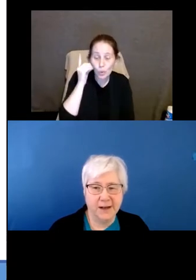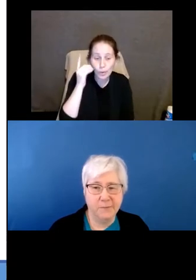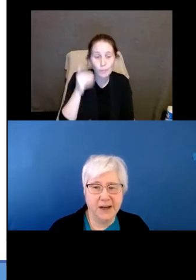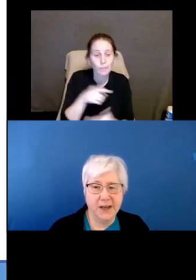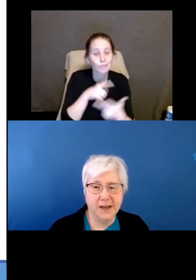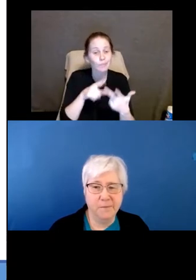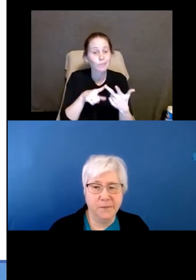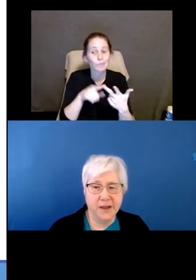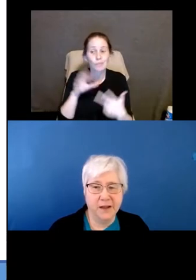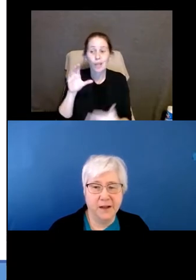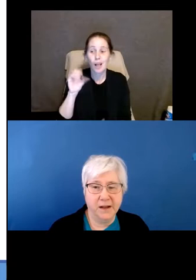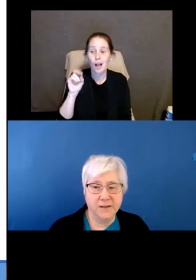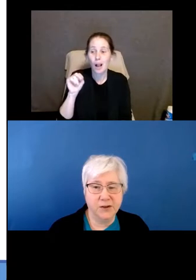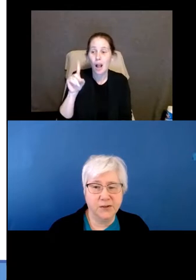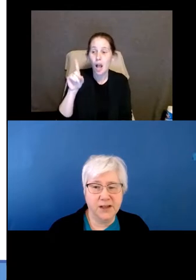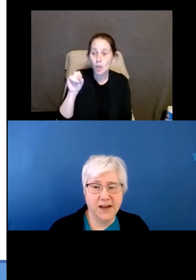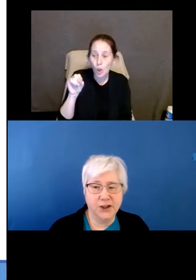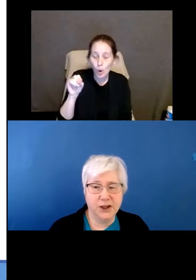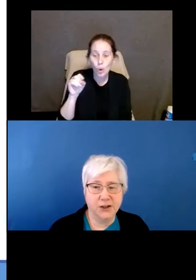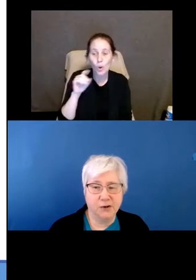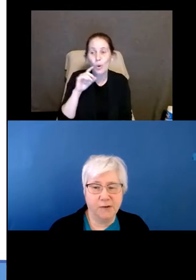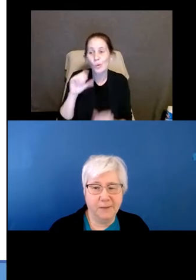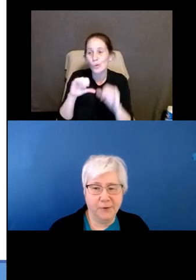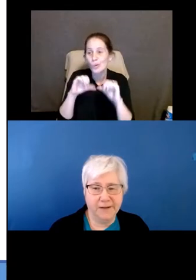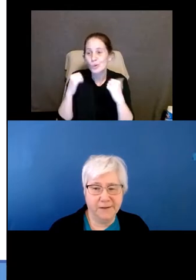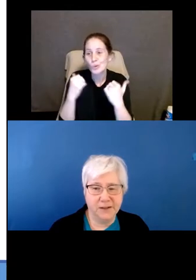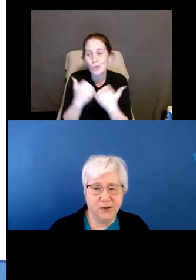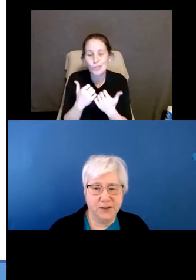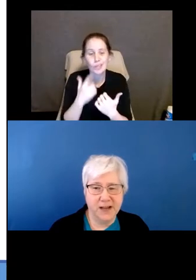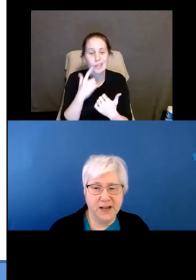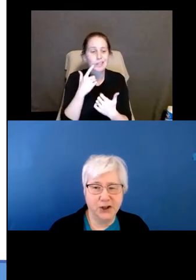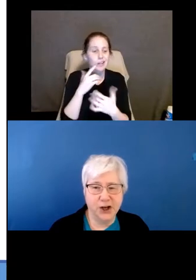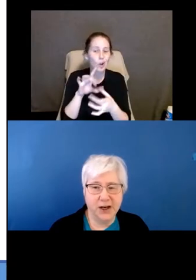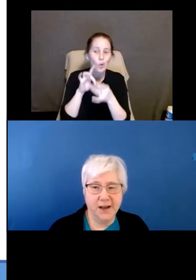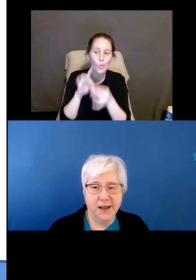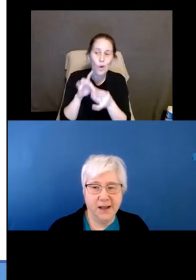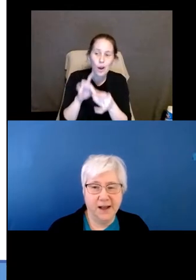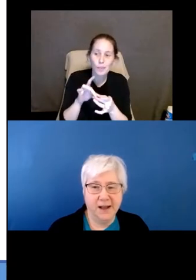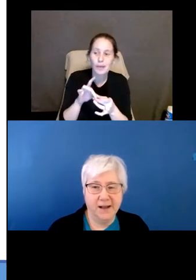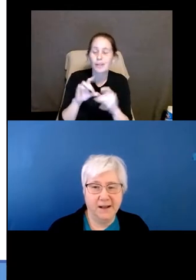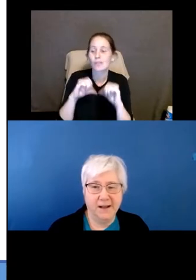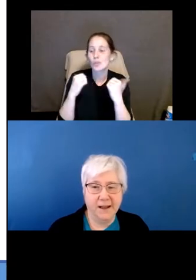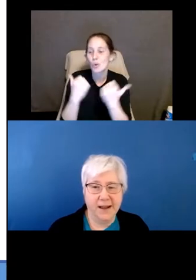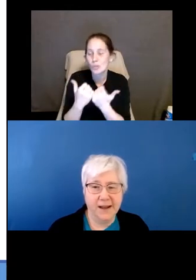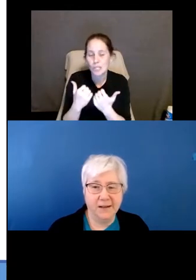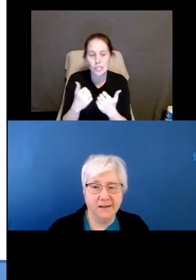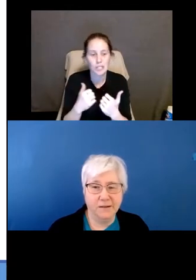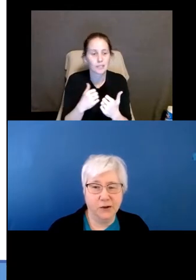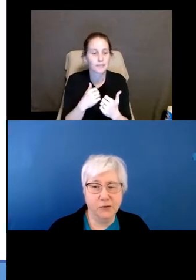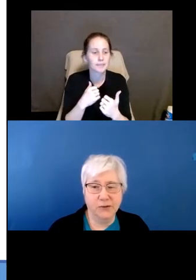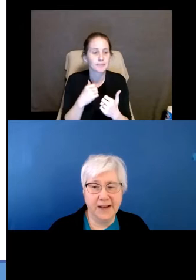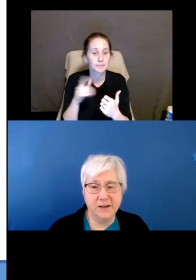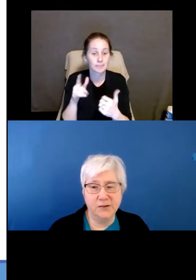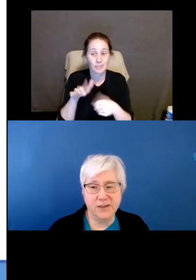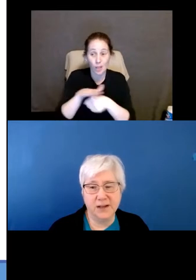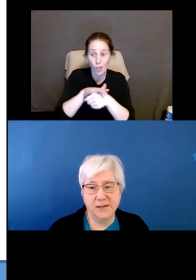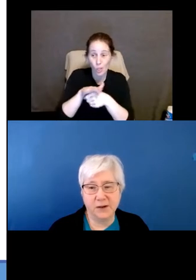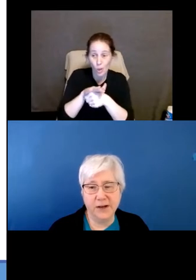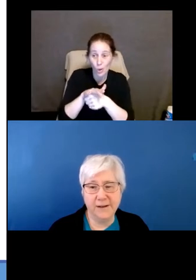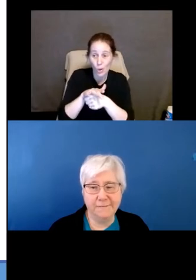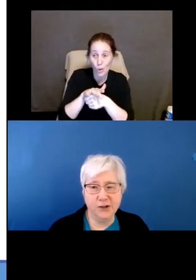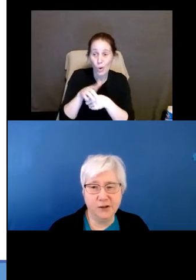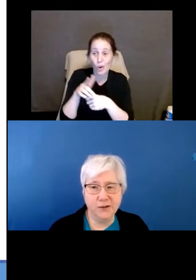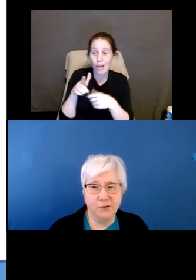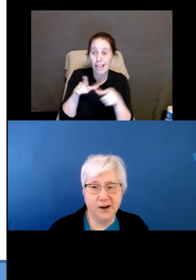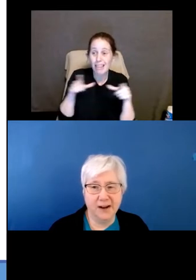condominium association, cooperative association, and local land use and